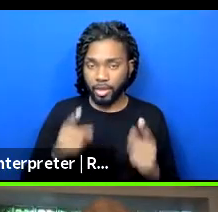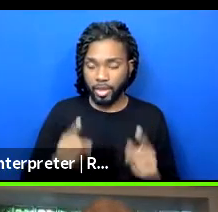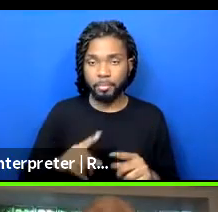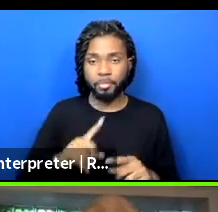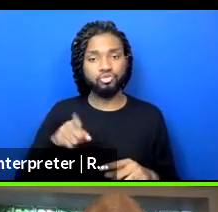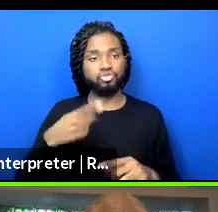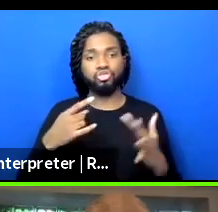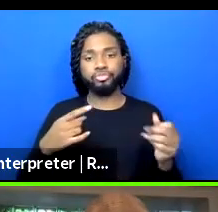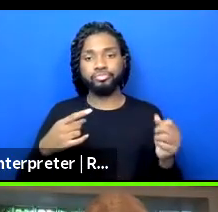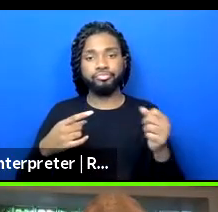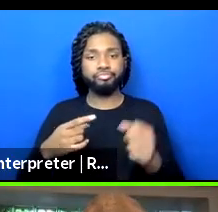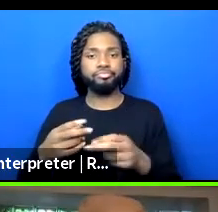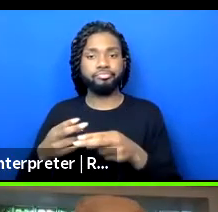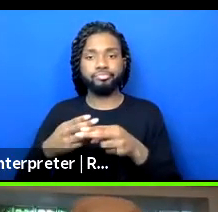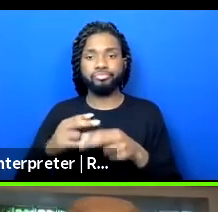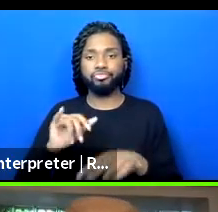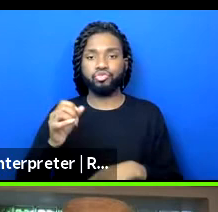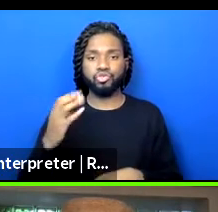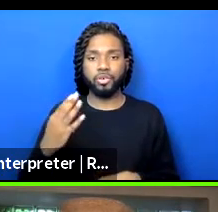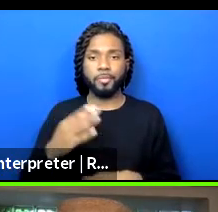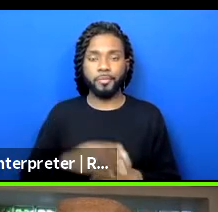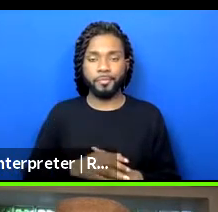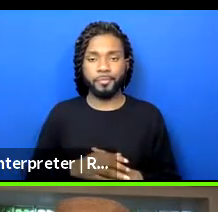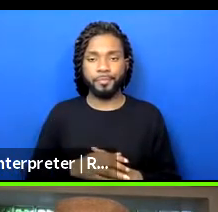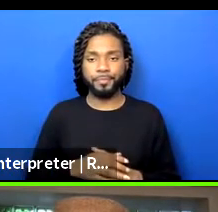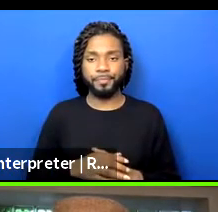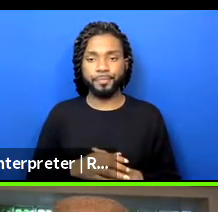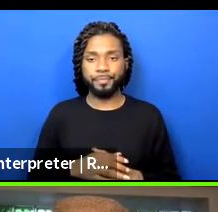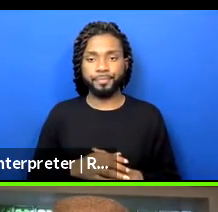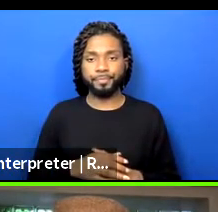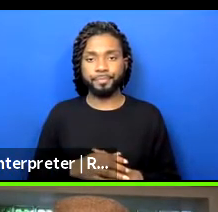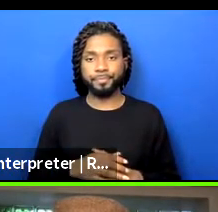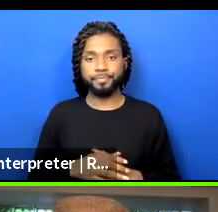a job situation. Um, and, um,